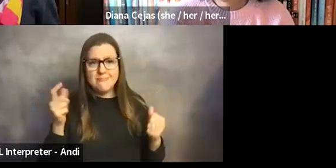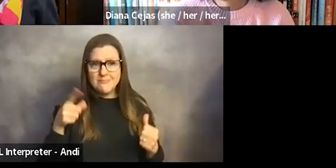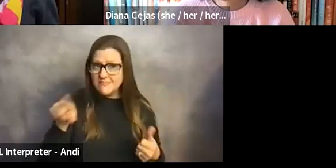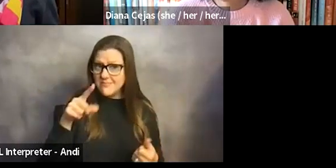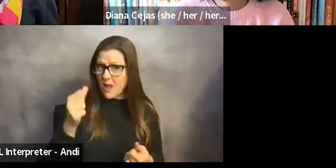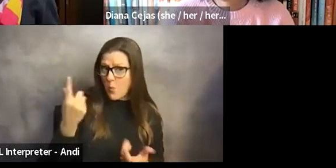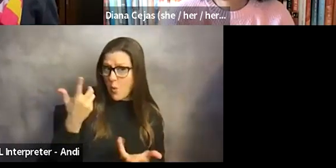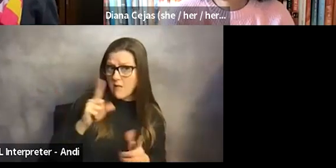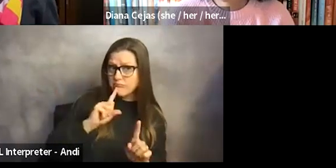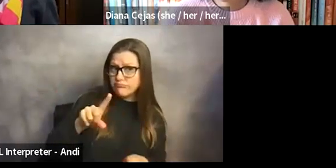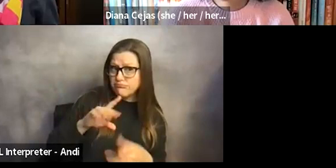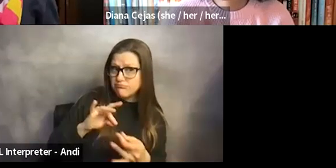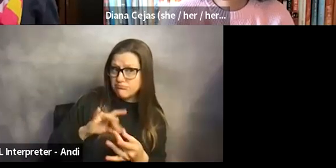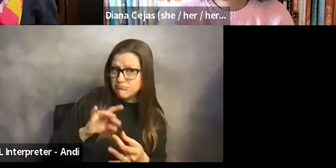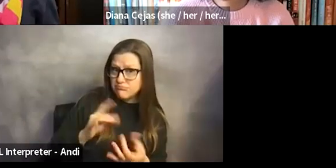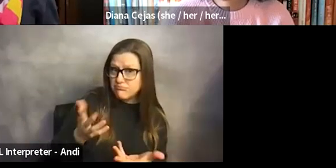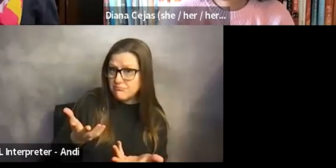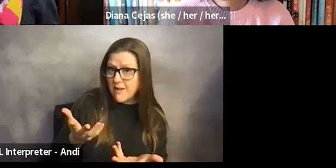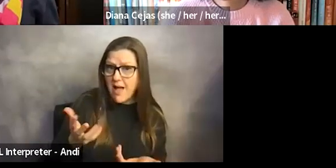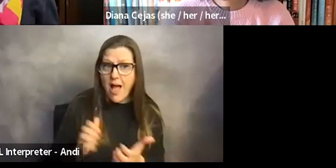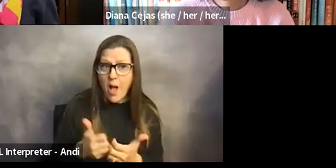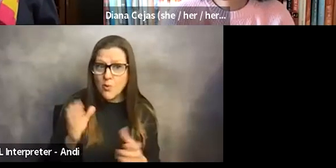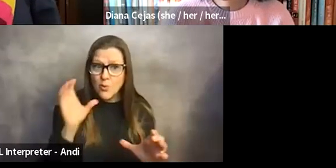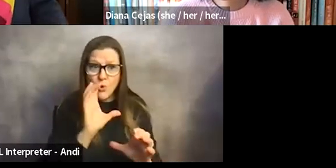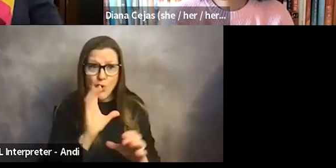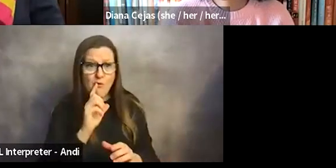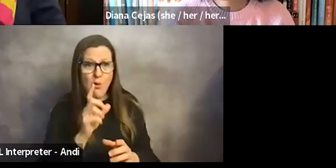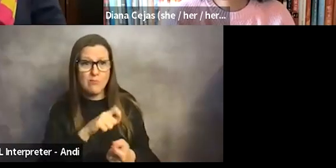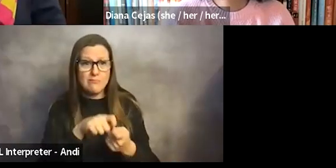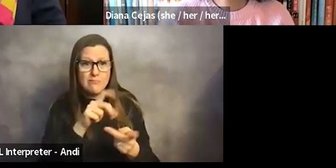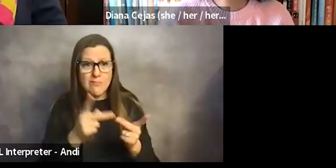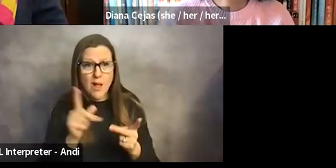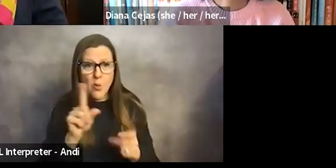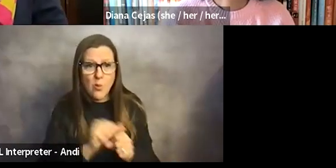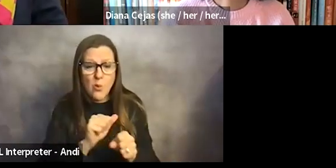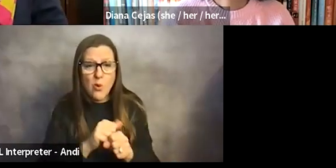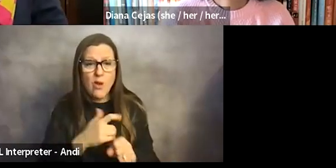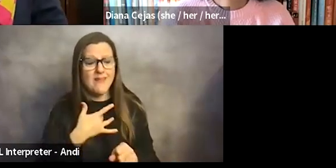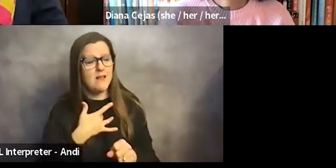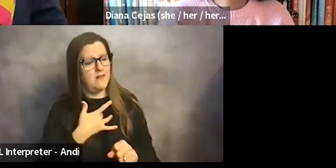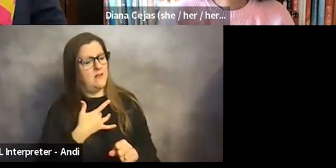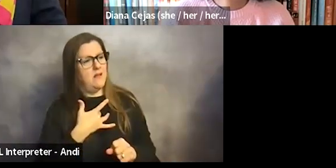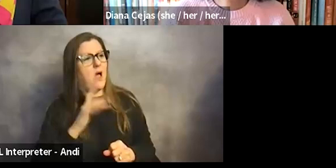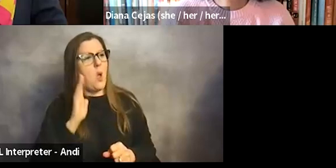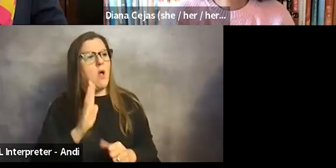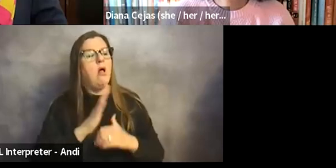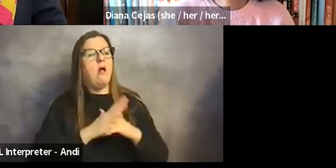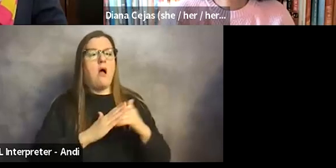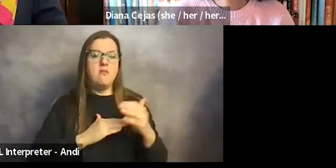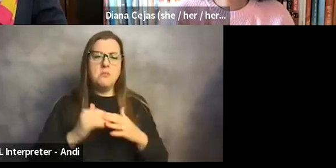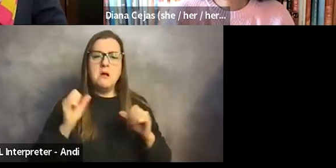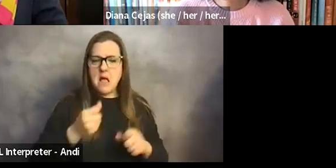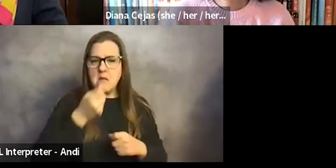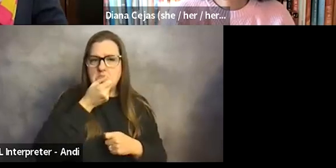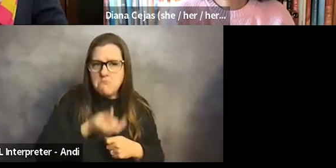some suggestions for how to look for a place where you feel that you will eventually be able to comfortably disclose and